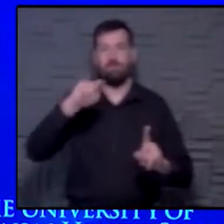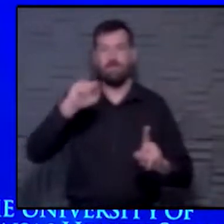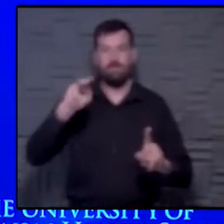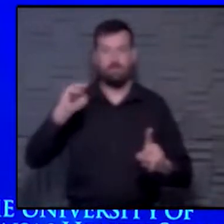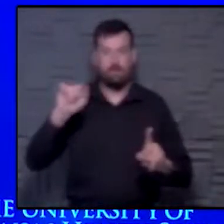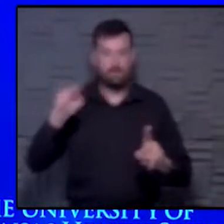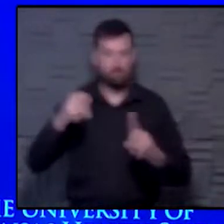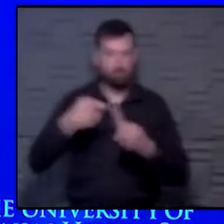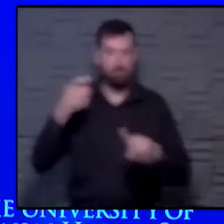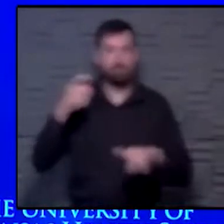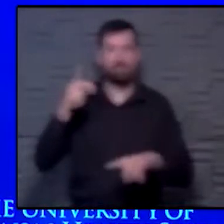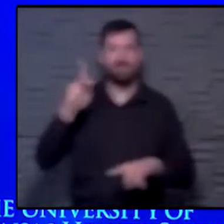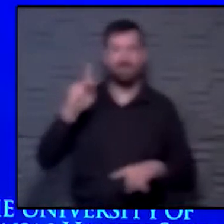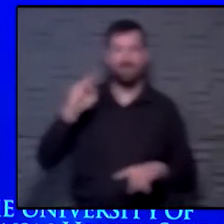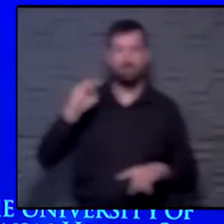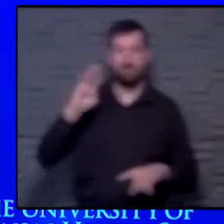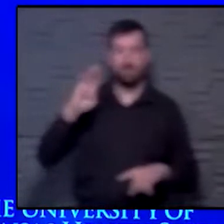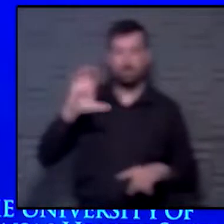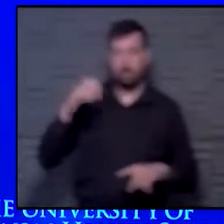Did you have a question?